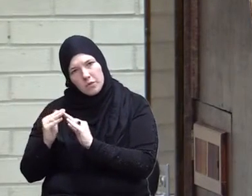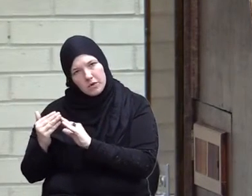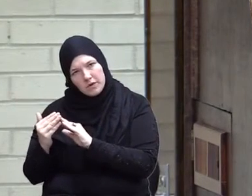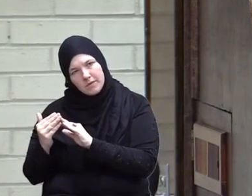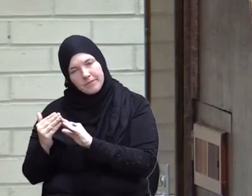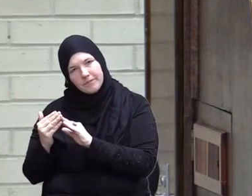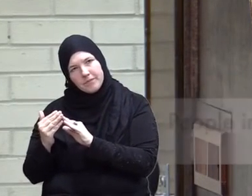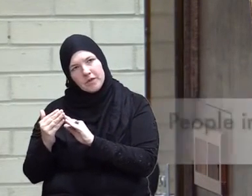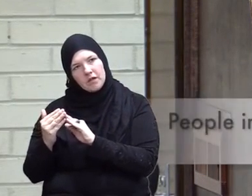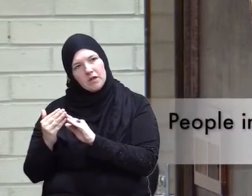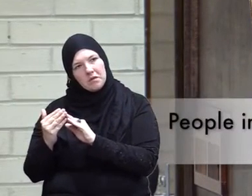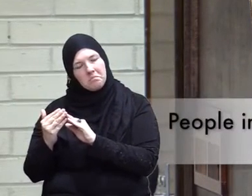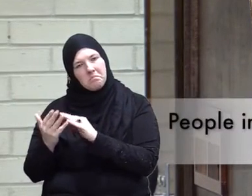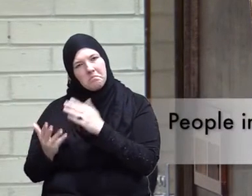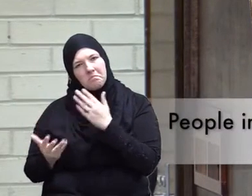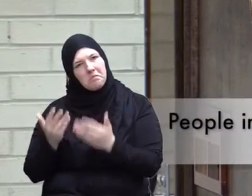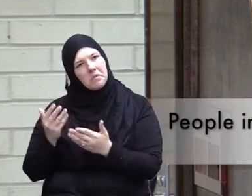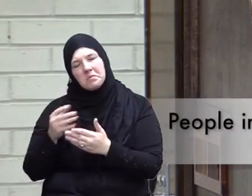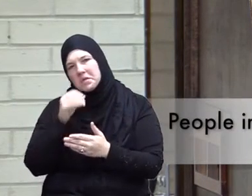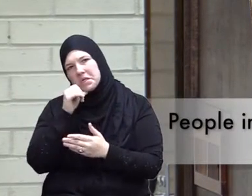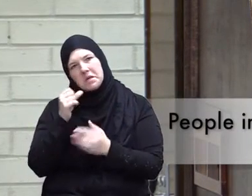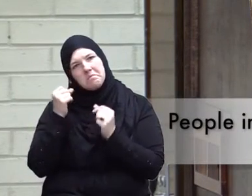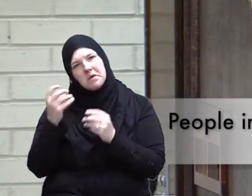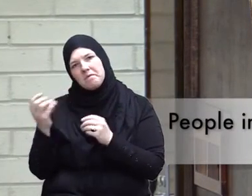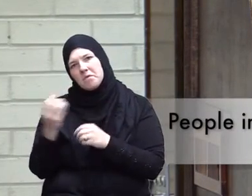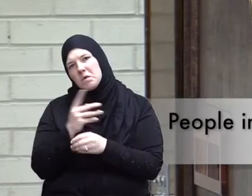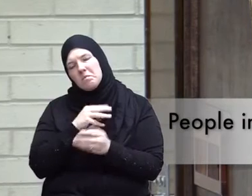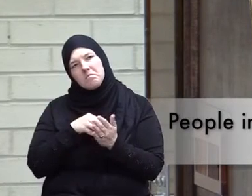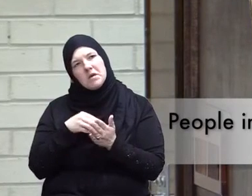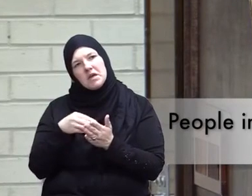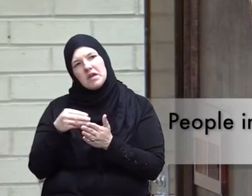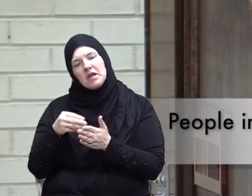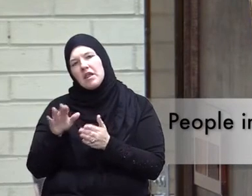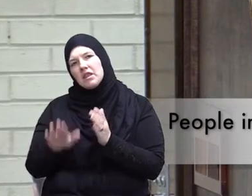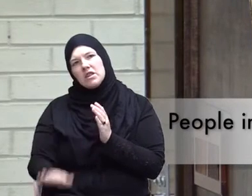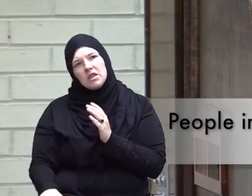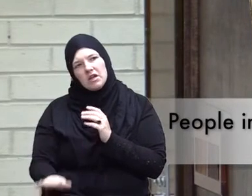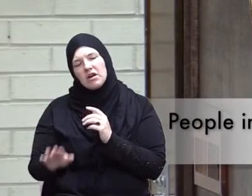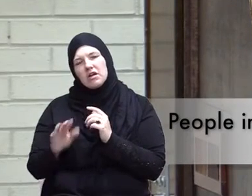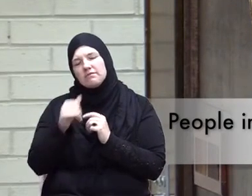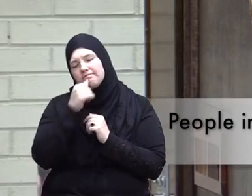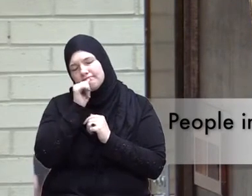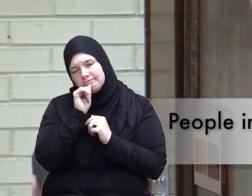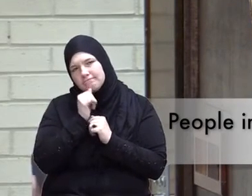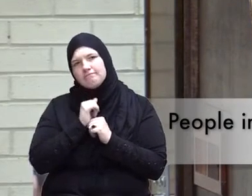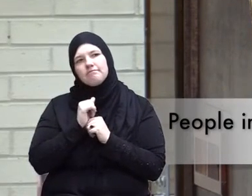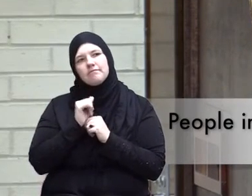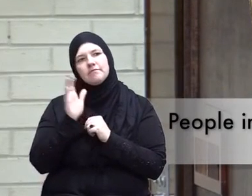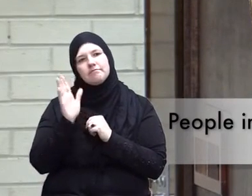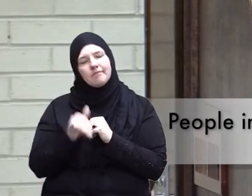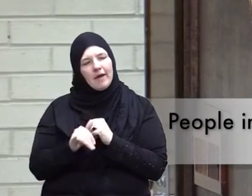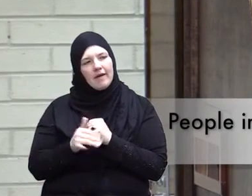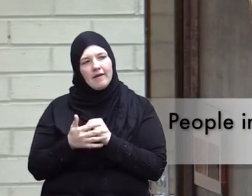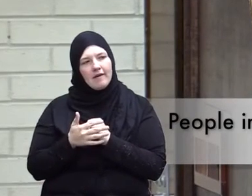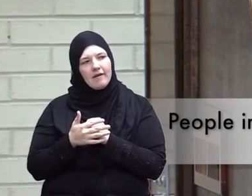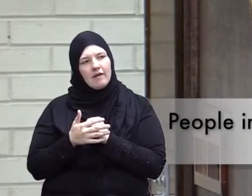people who are not more than few millions and they are attacked by